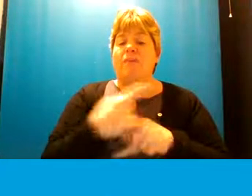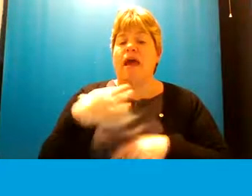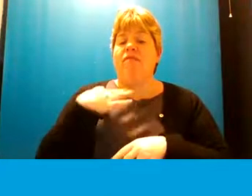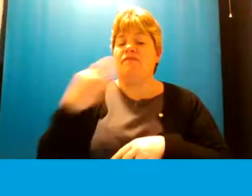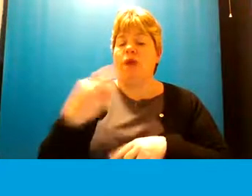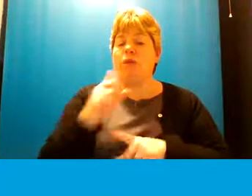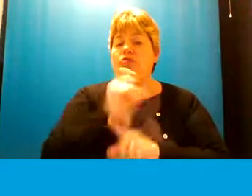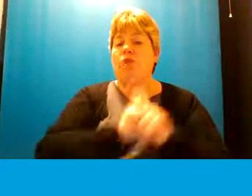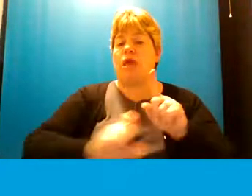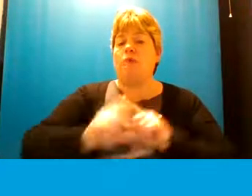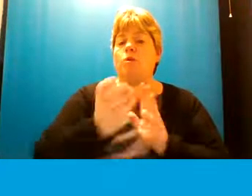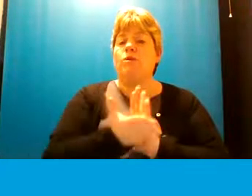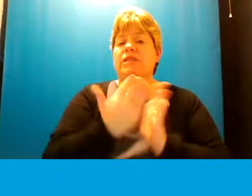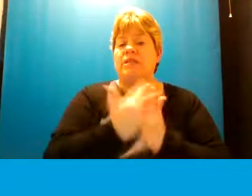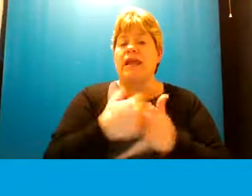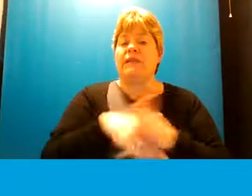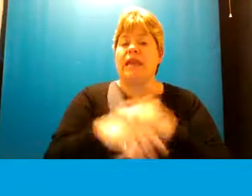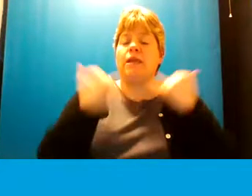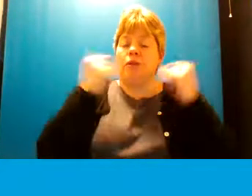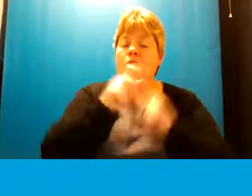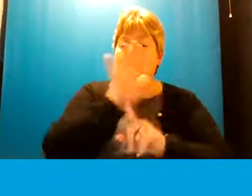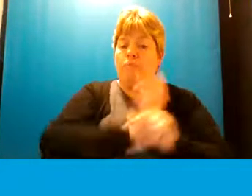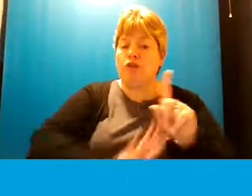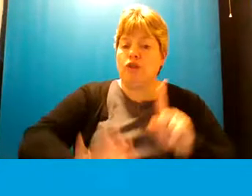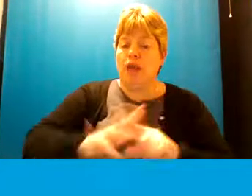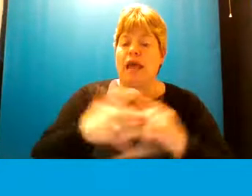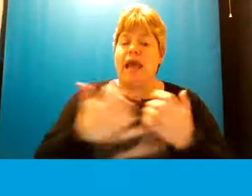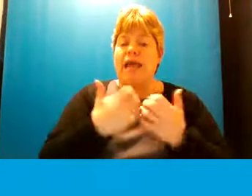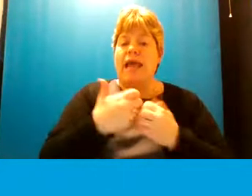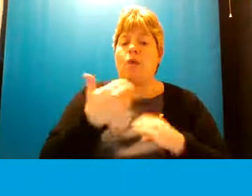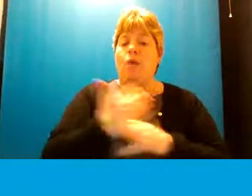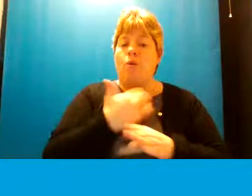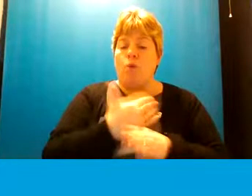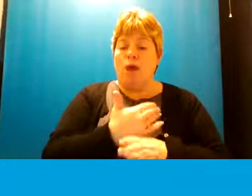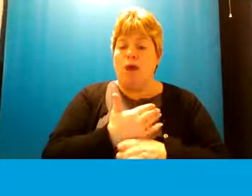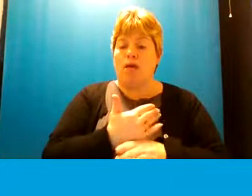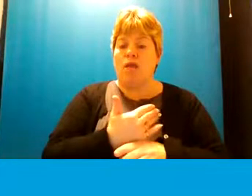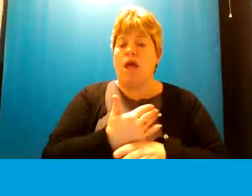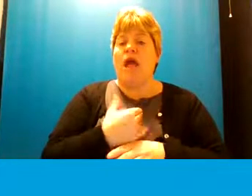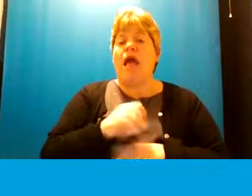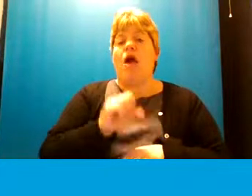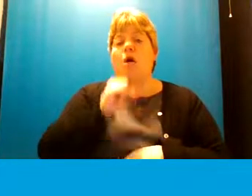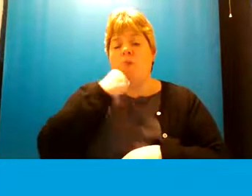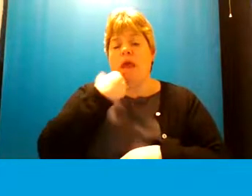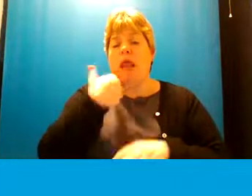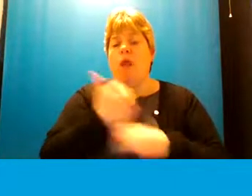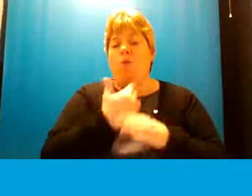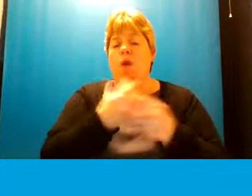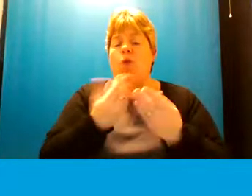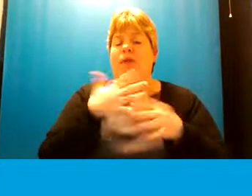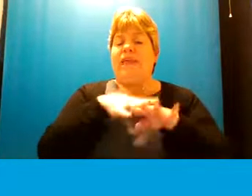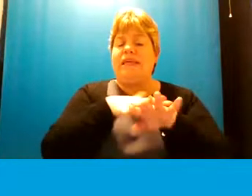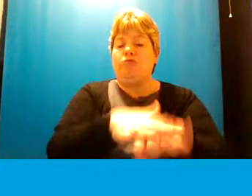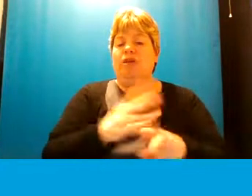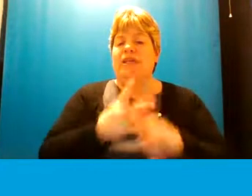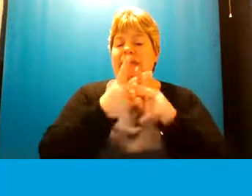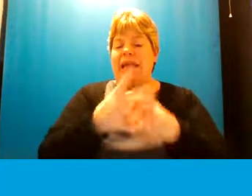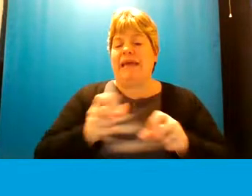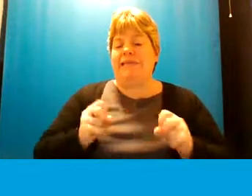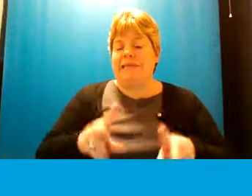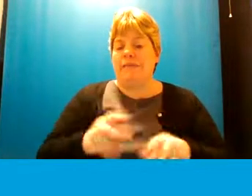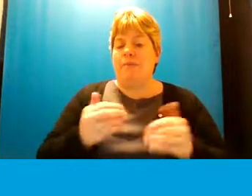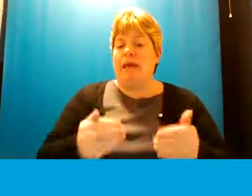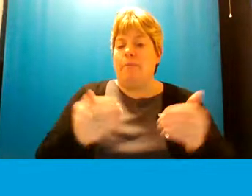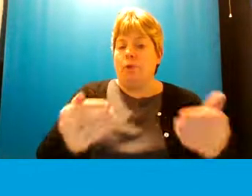community sector in derbyshire and how it works and will will work with the integrated care system as that moves